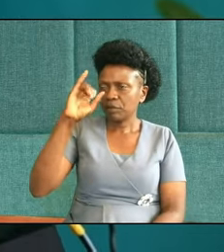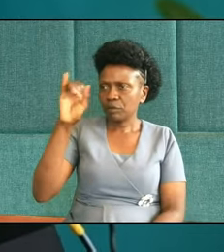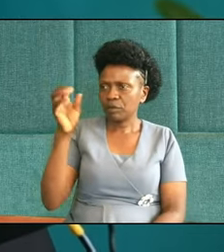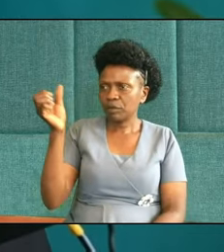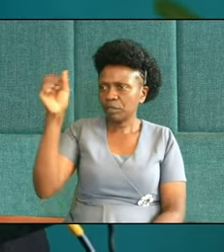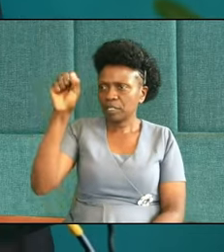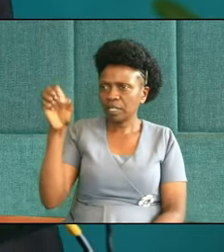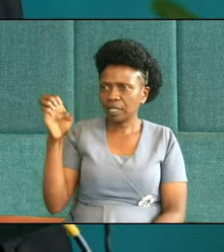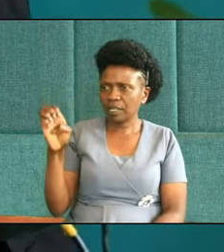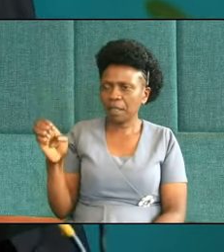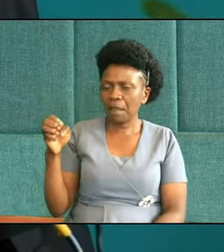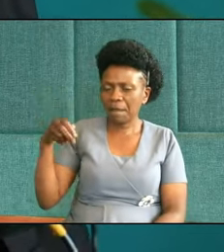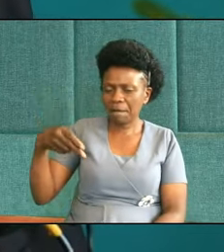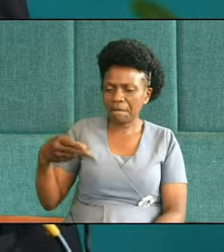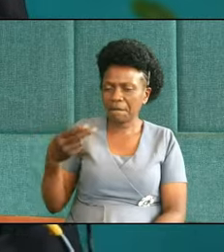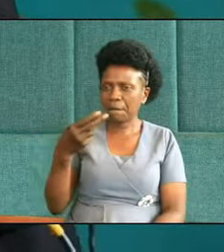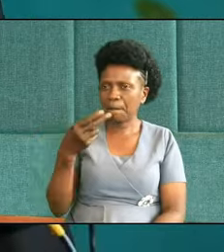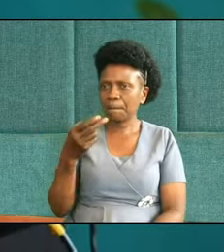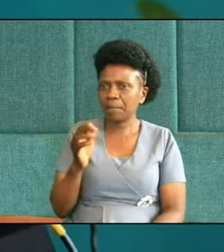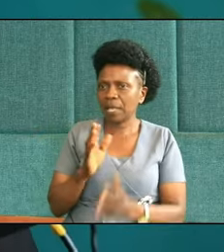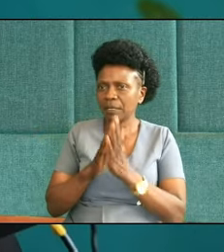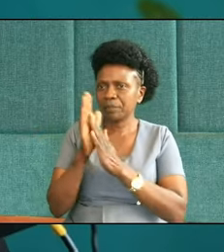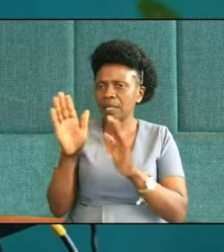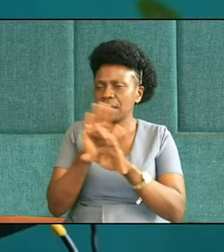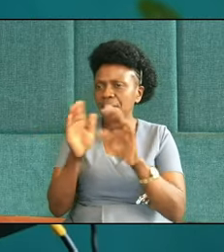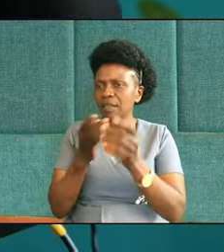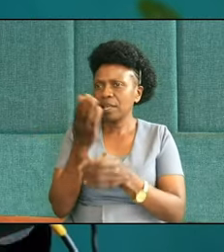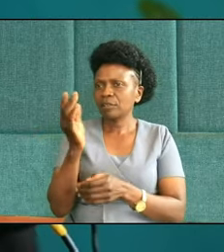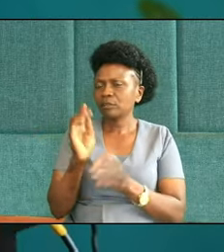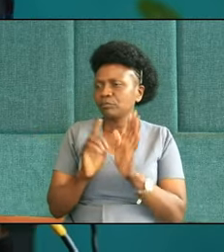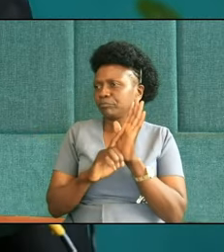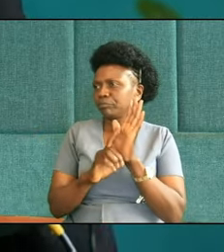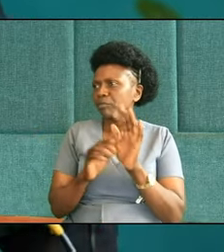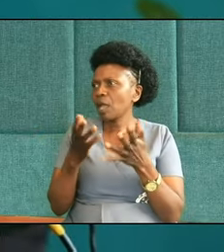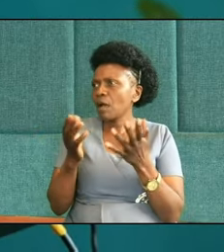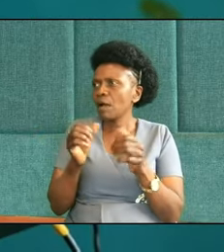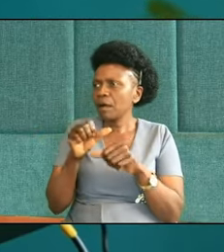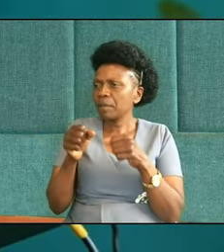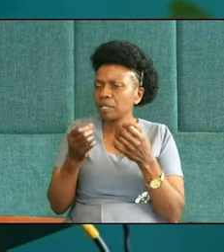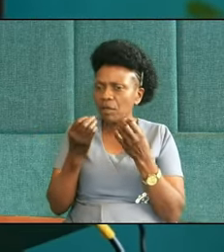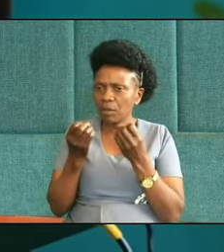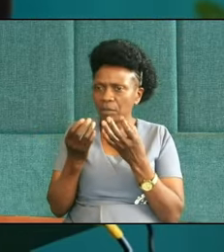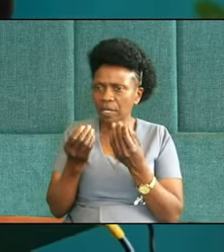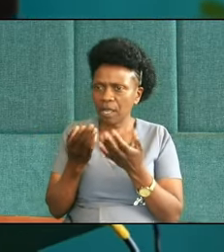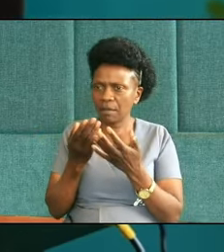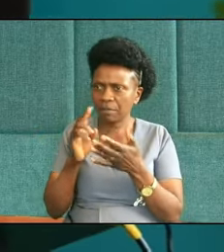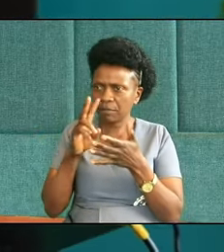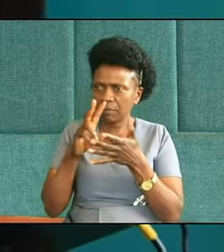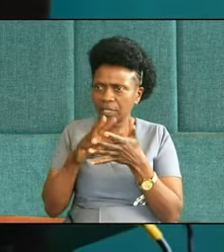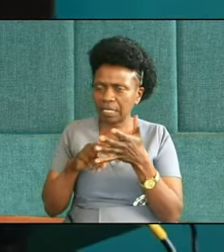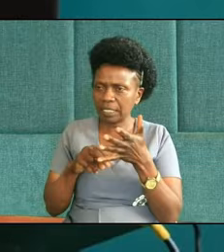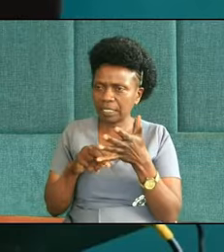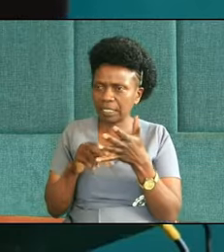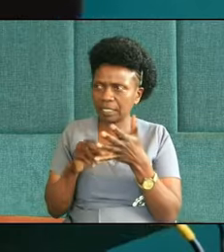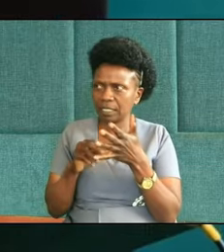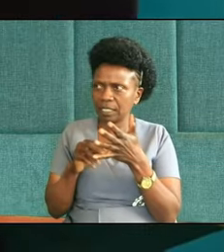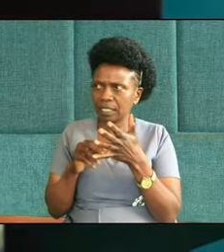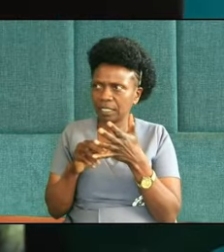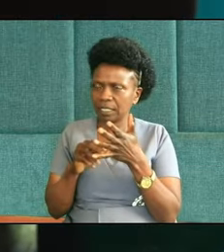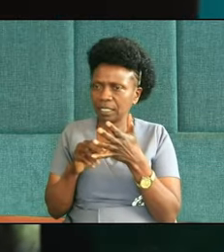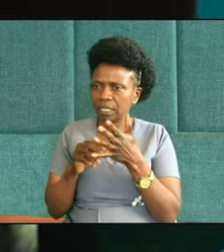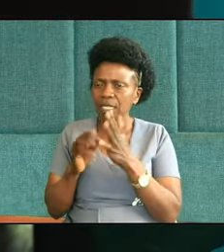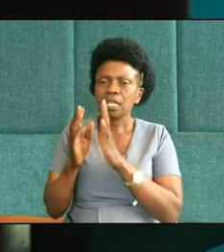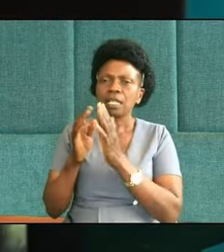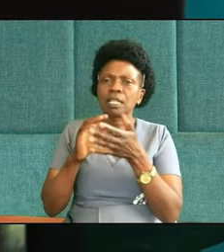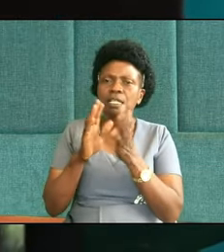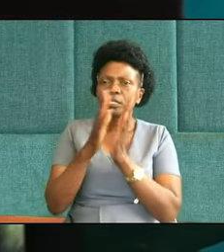I expect every hand to raise, right? Everybody's heard of Joseph. How about, how many of you have heard at least one sermon on the life of Judah?